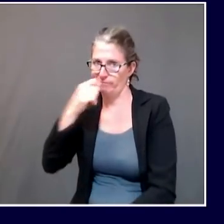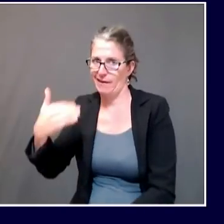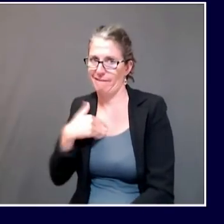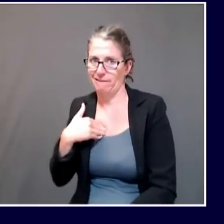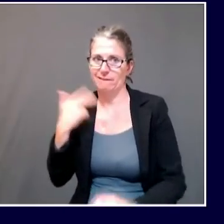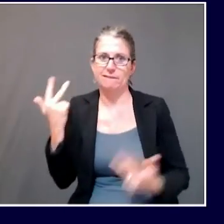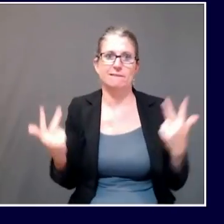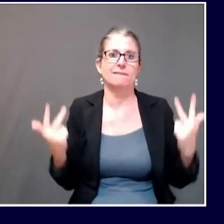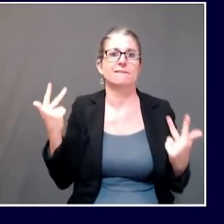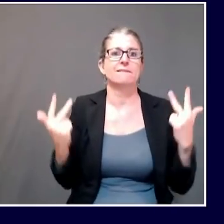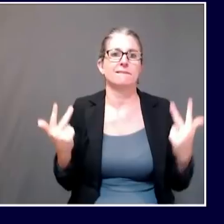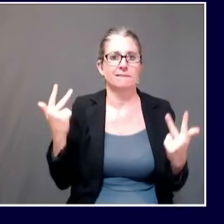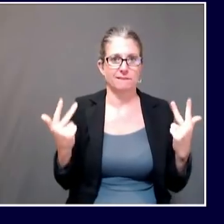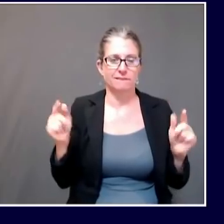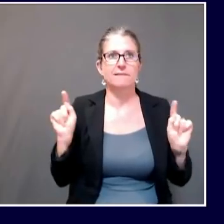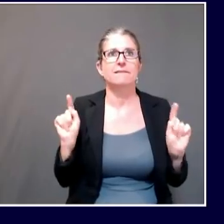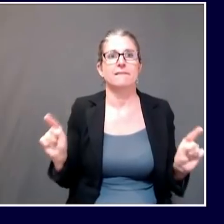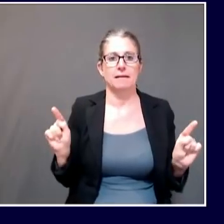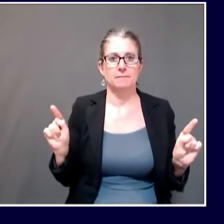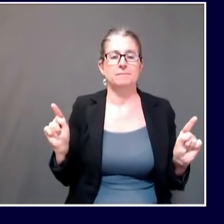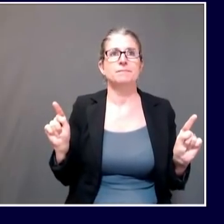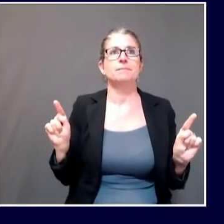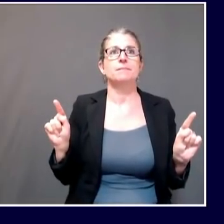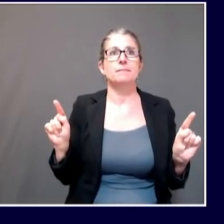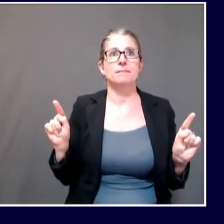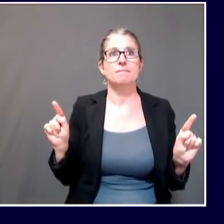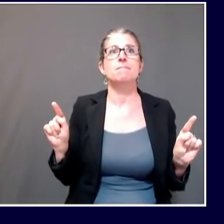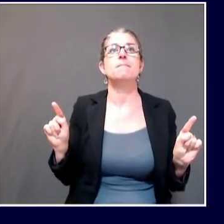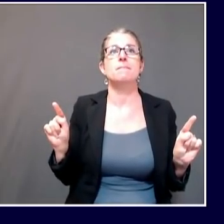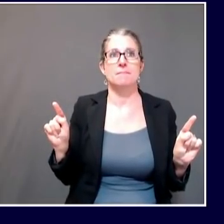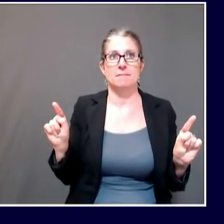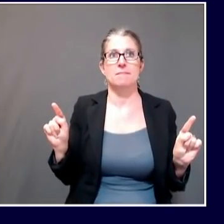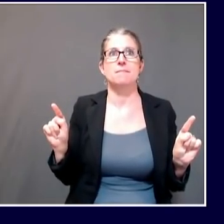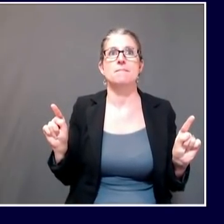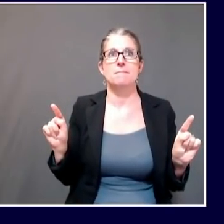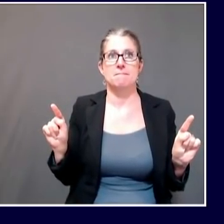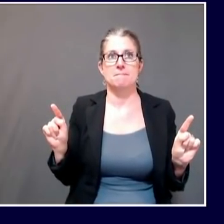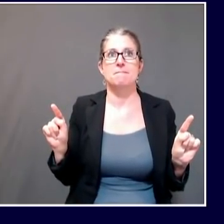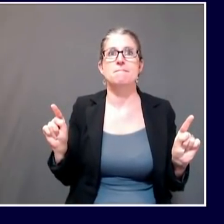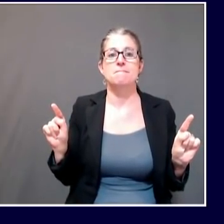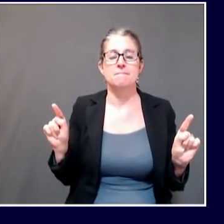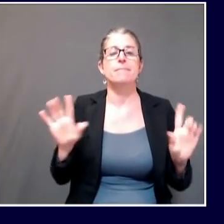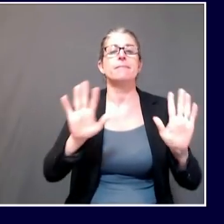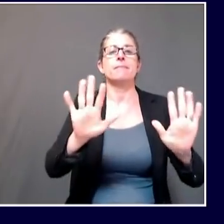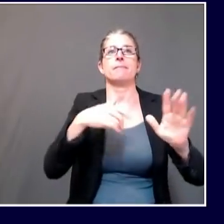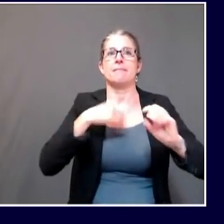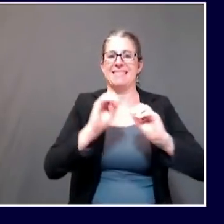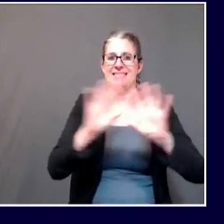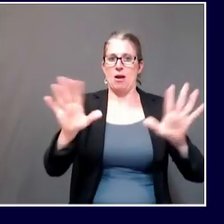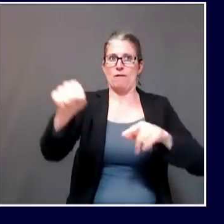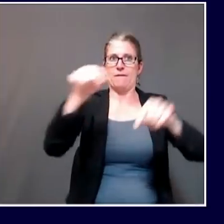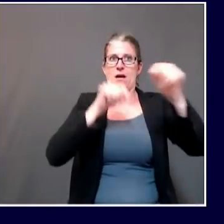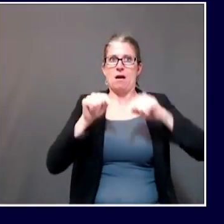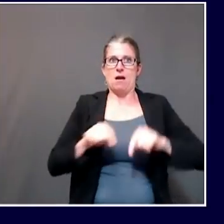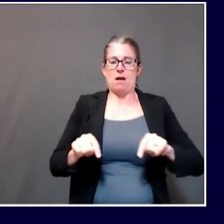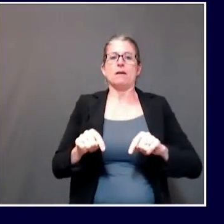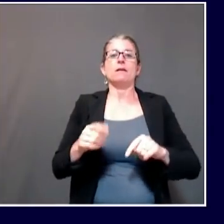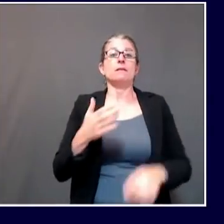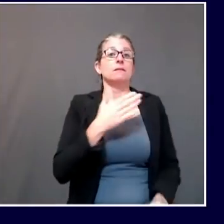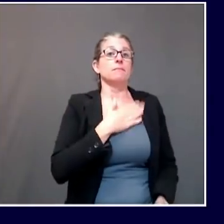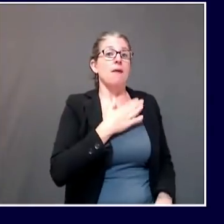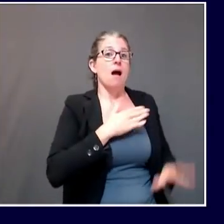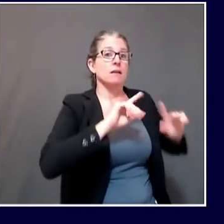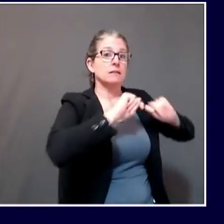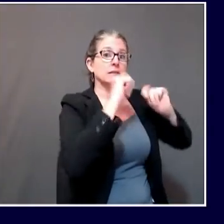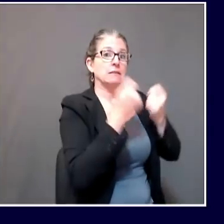Maritime Academy. Both of those epidemiological investigations have been opened just